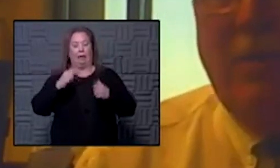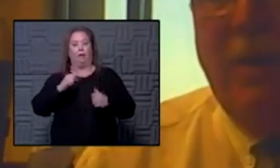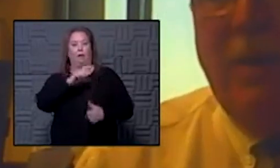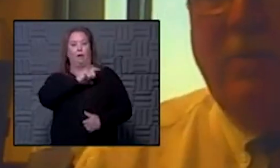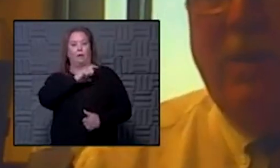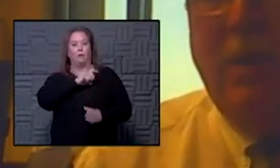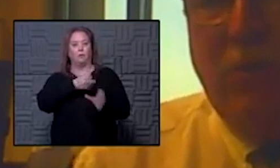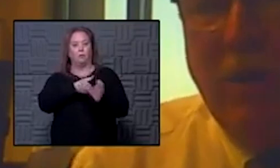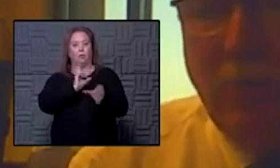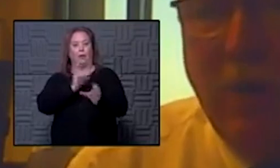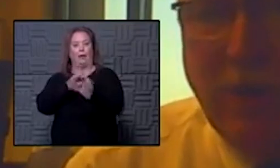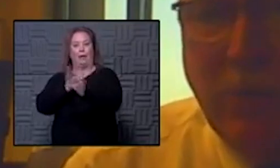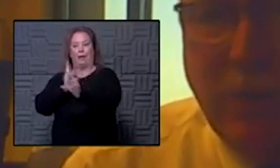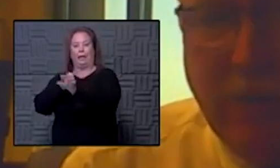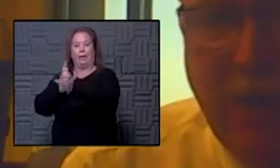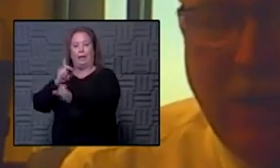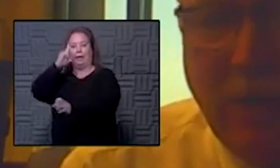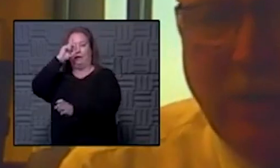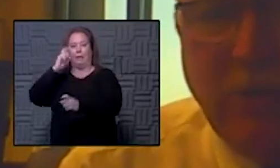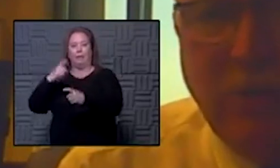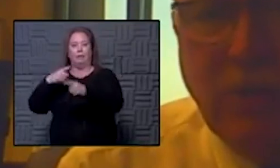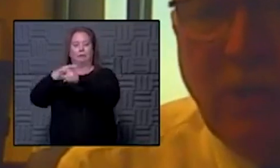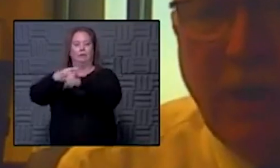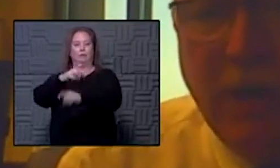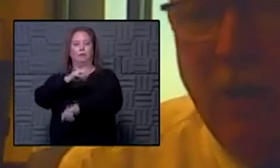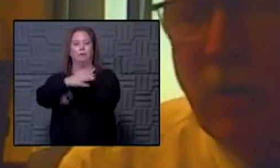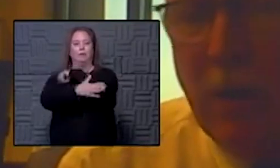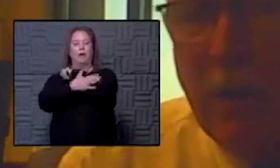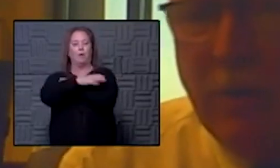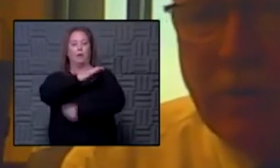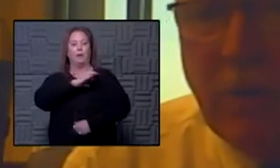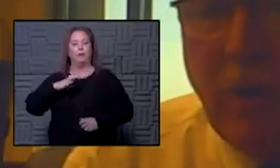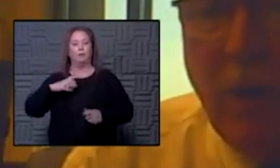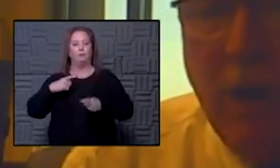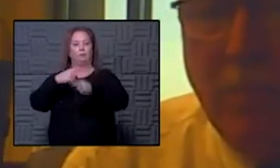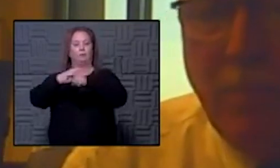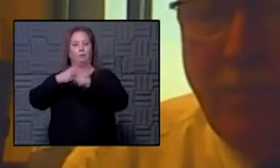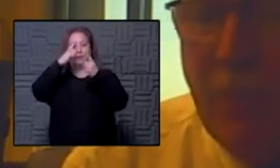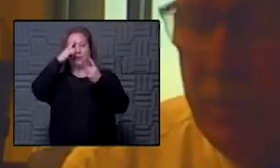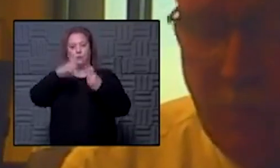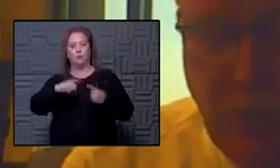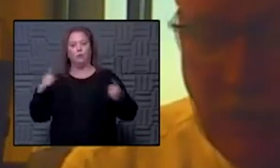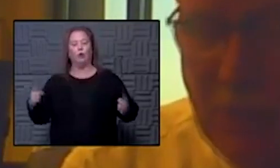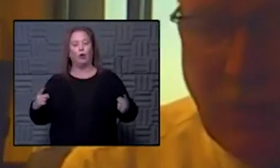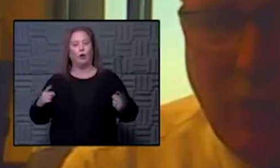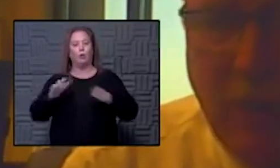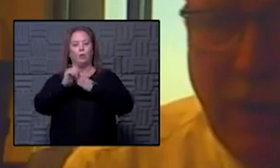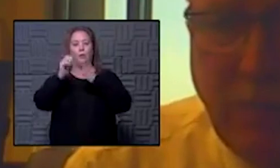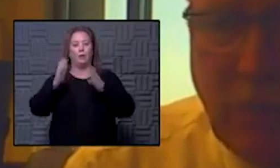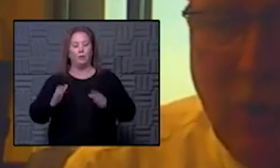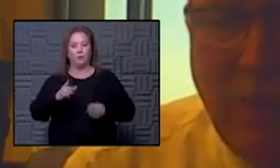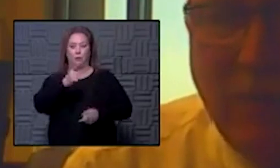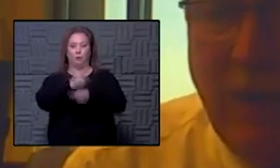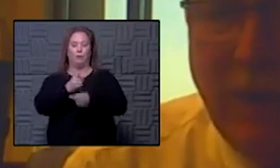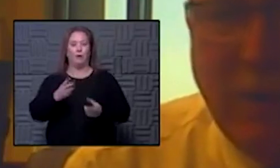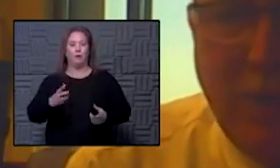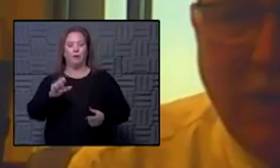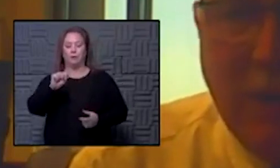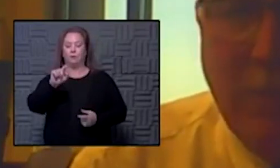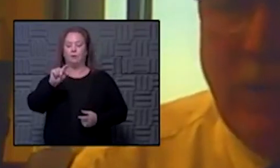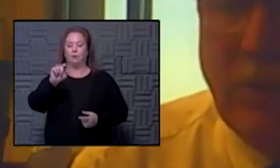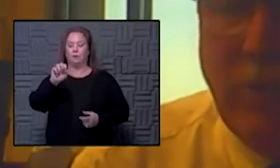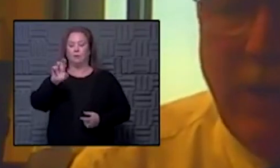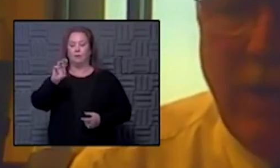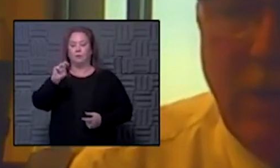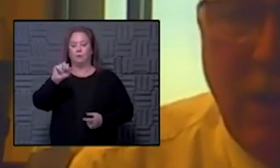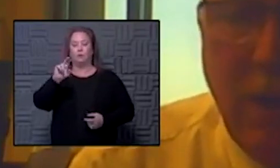resigning because they get crosswise with their county commissioners and local leaders um but she's absolutely right storm on vale hit